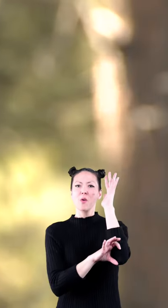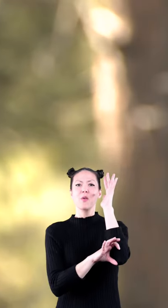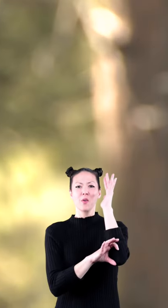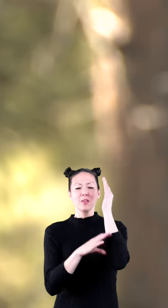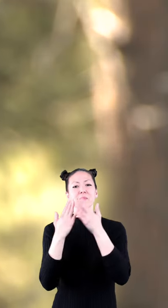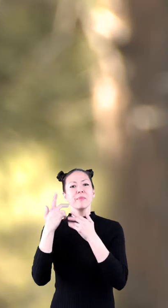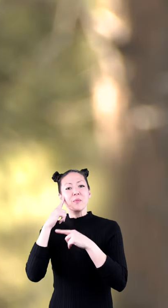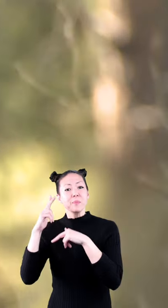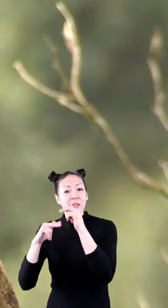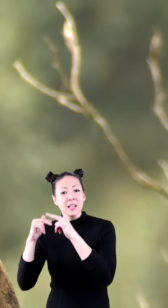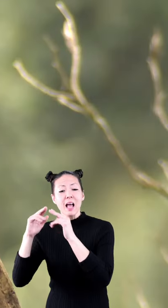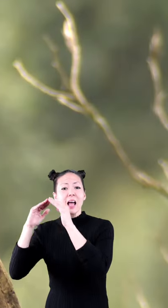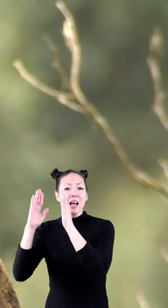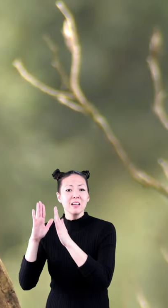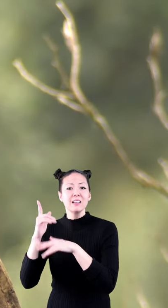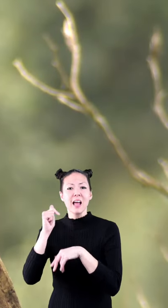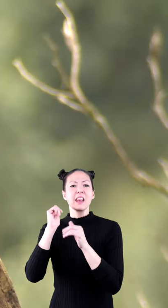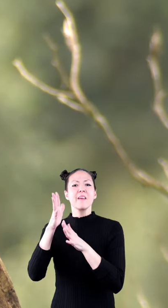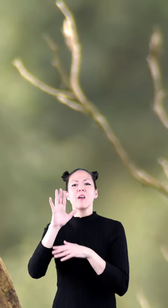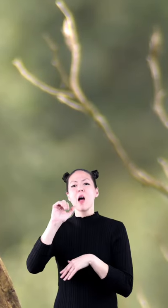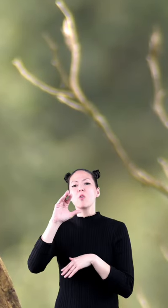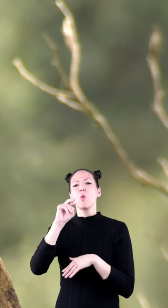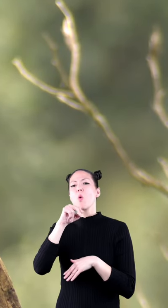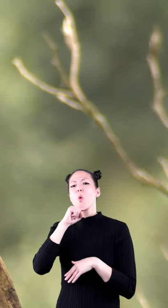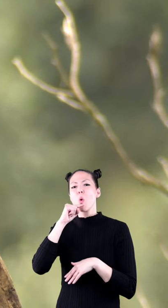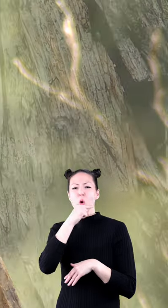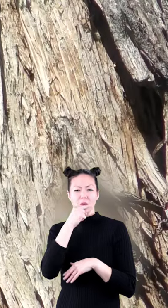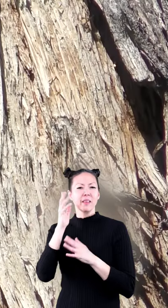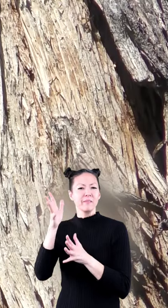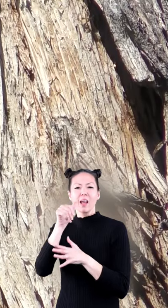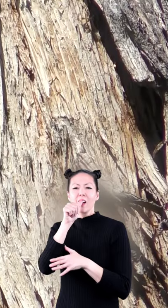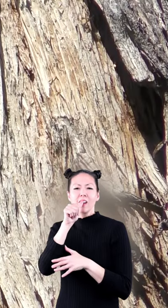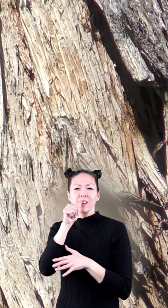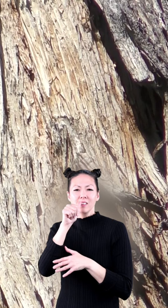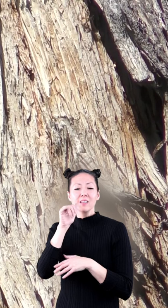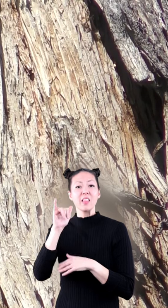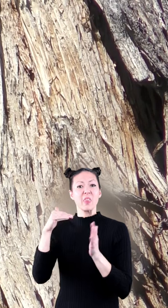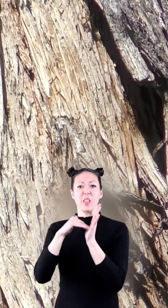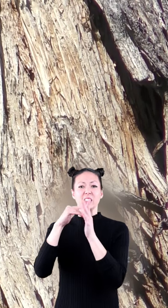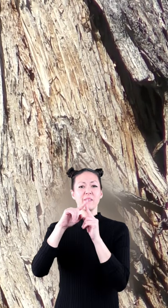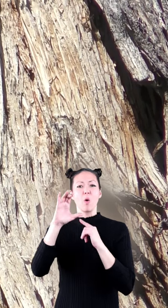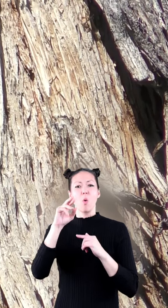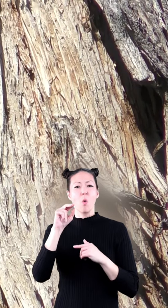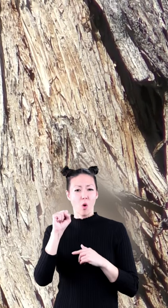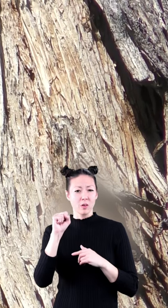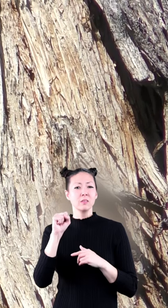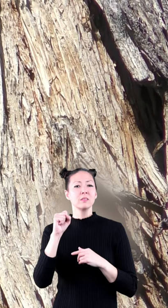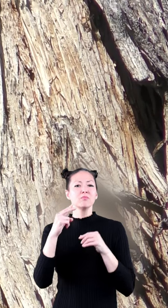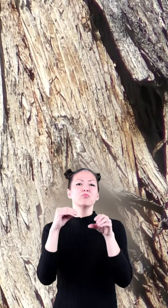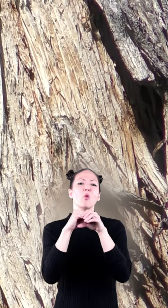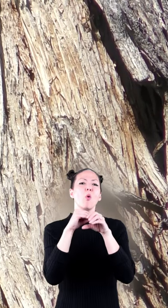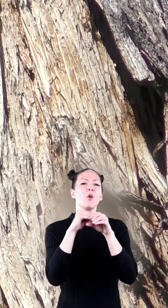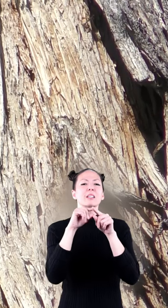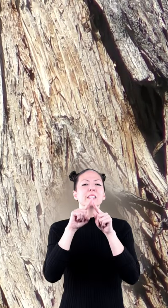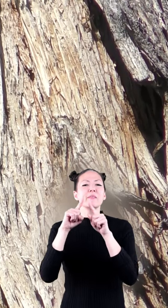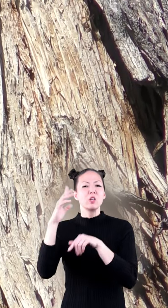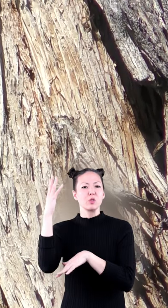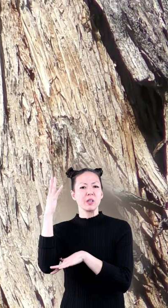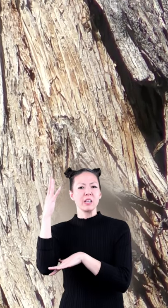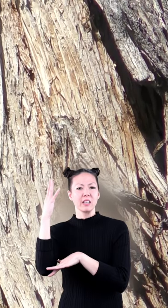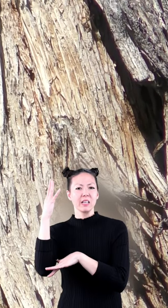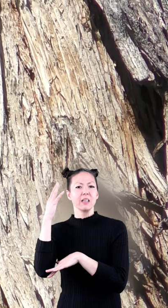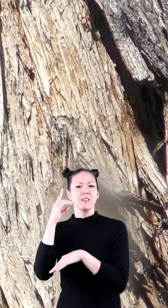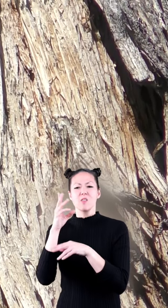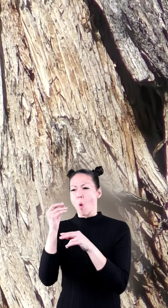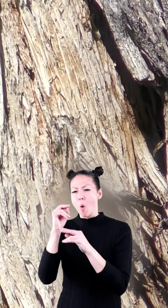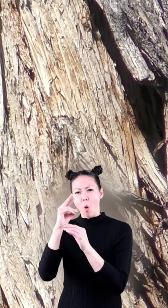and buildings so they can leave acorns there thousands of acorns can be stored in a single tree with